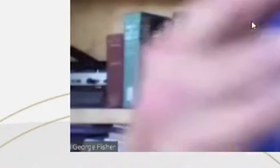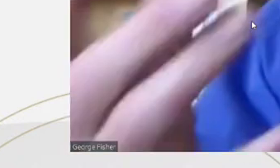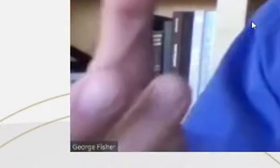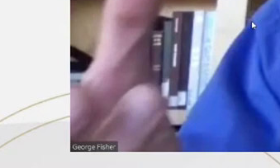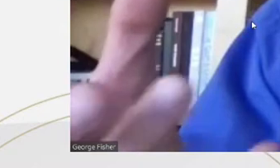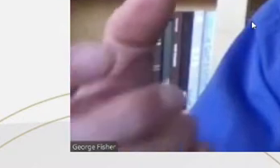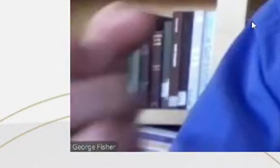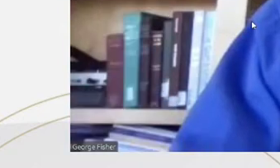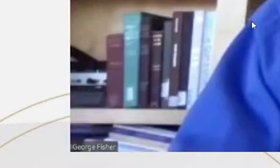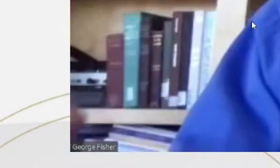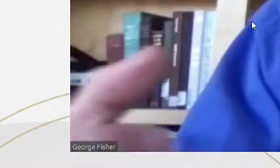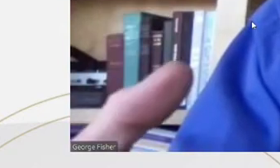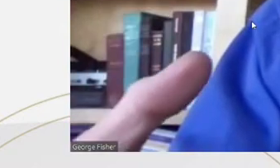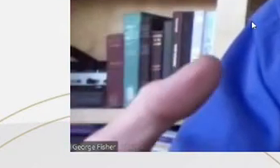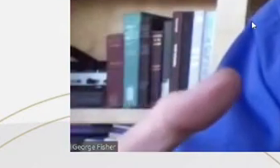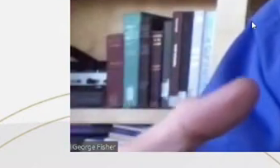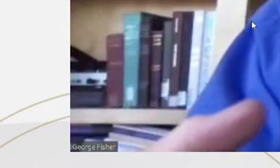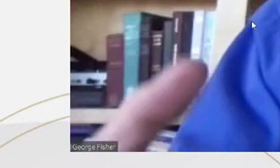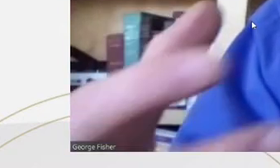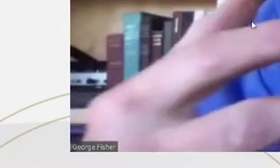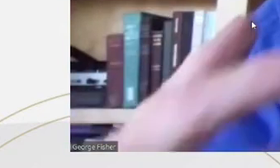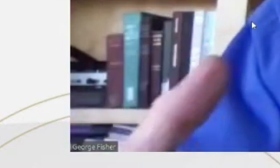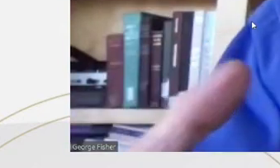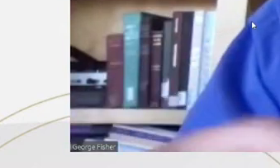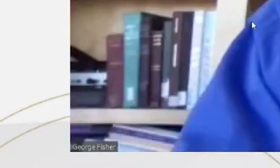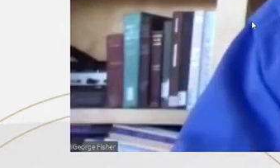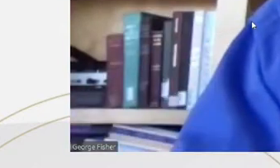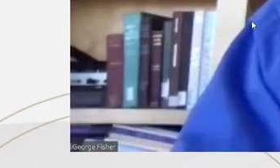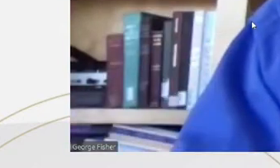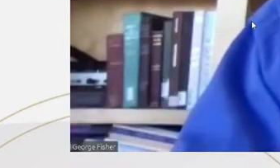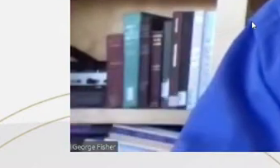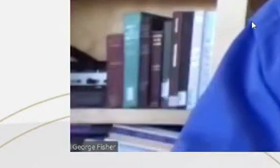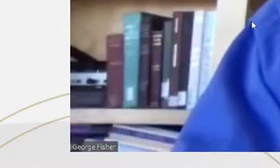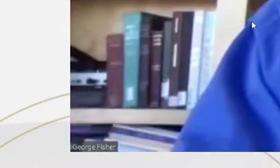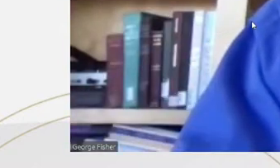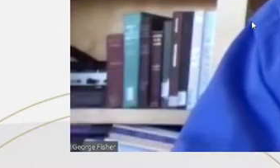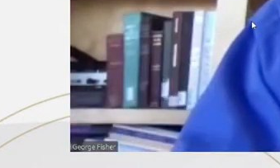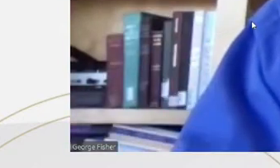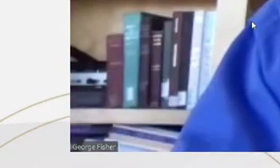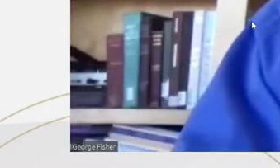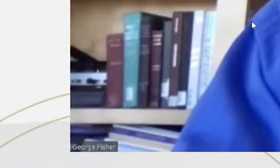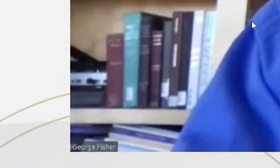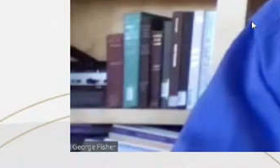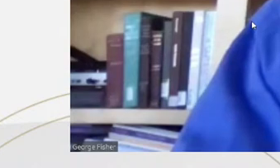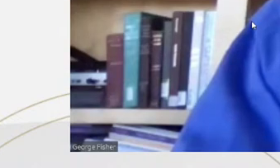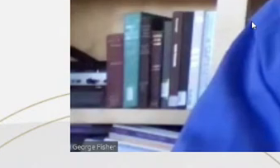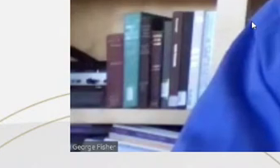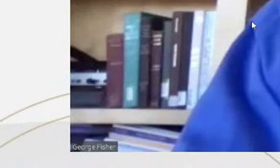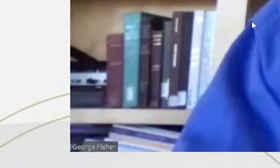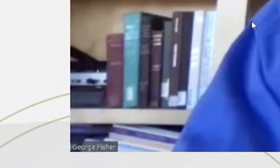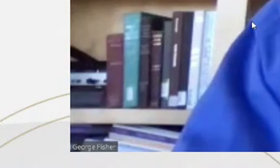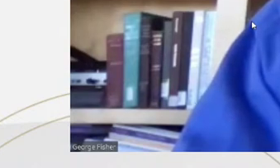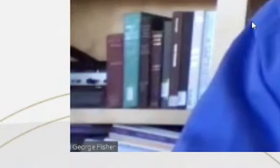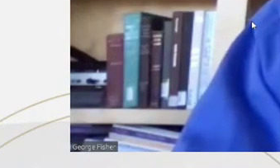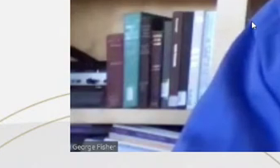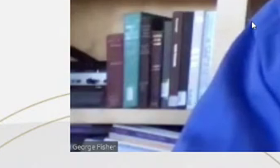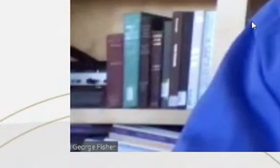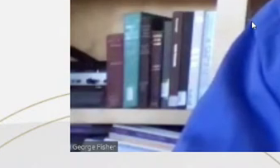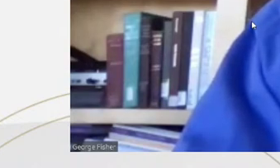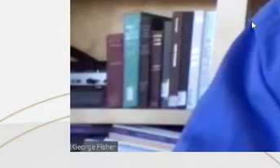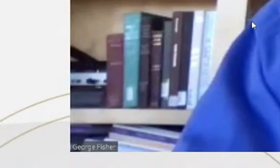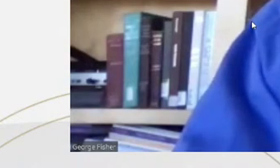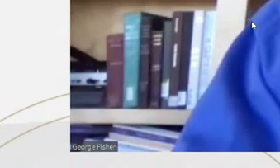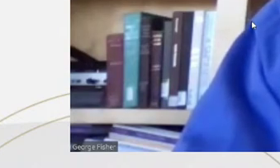lawyers demand a certain lump sum fee paid in advance by their clients. And when cases end in plea